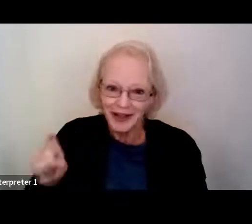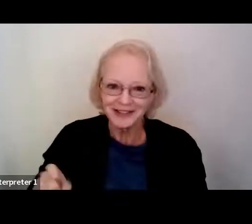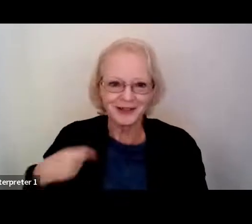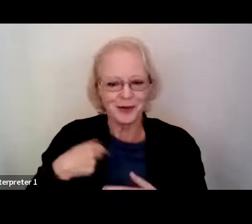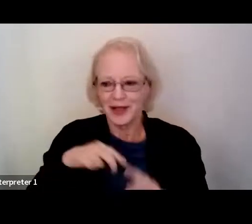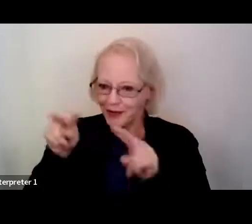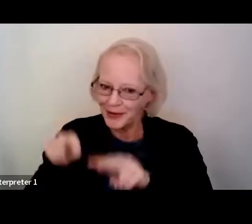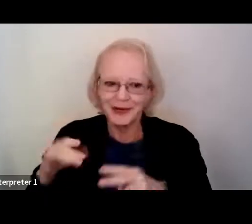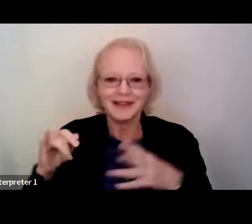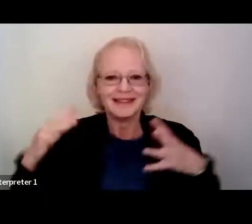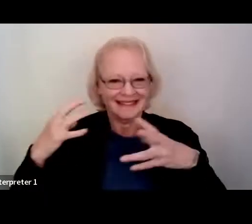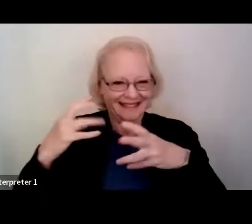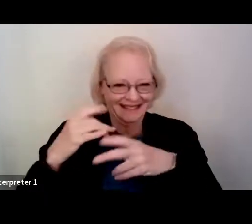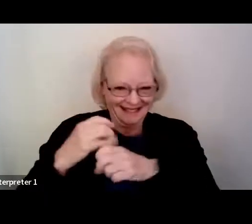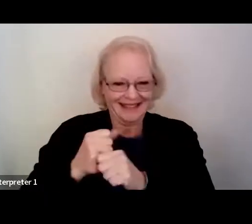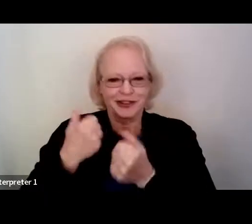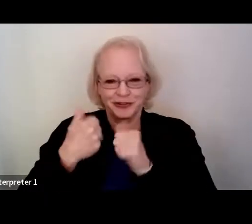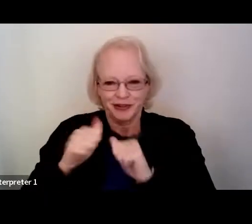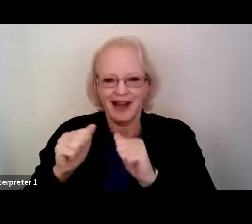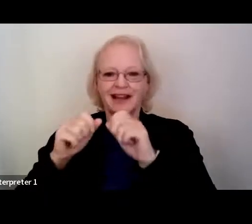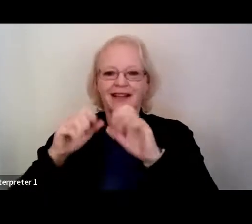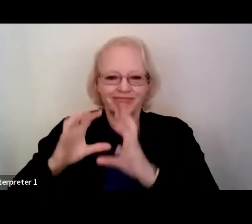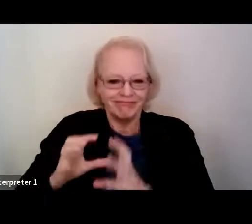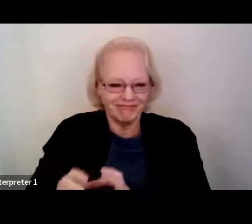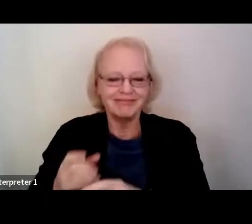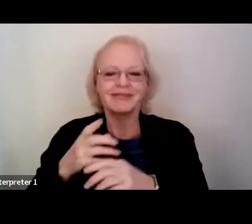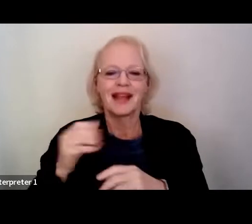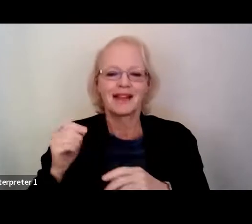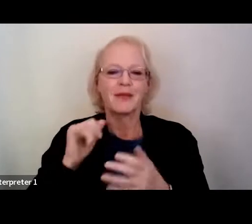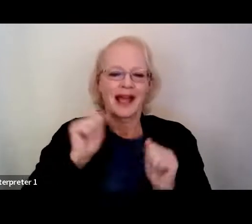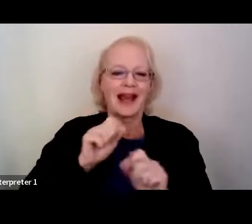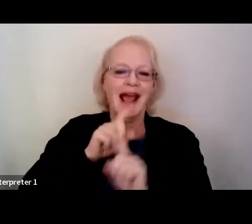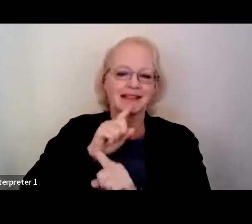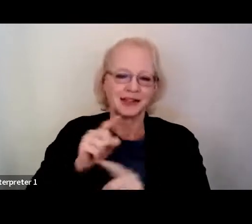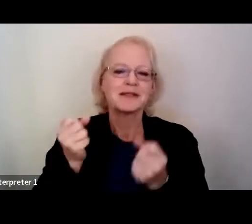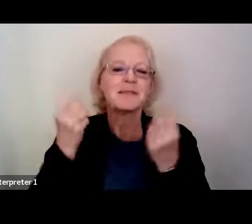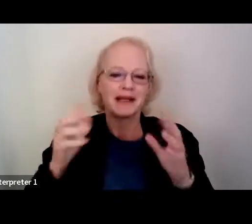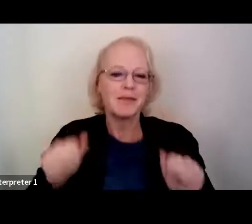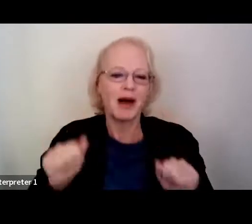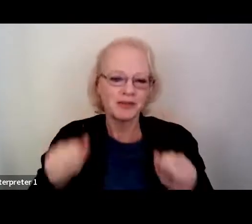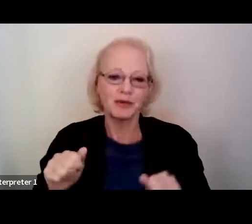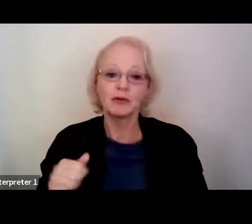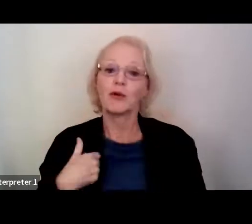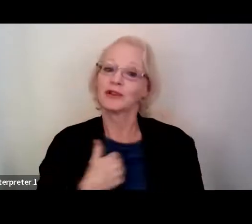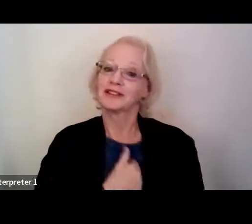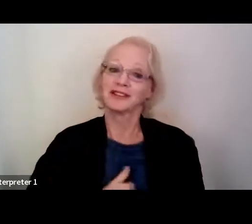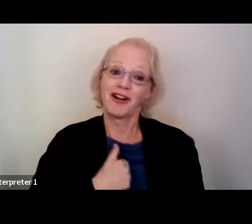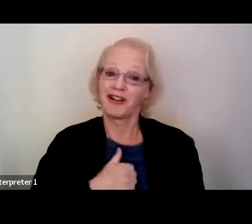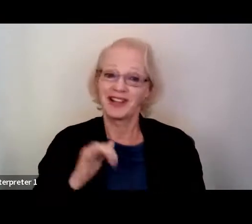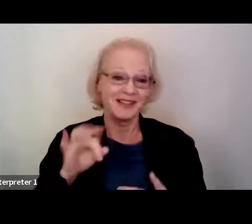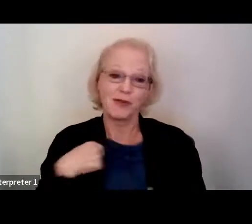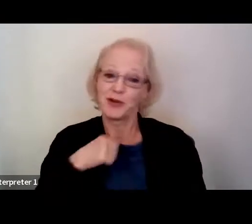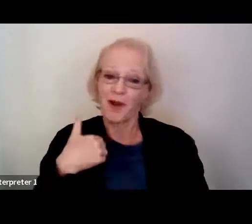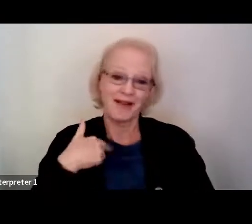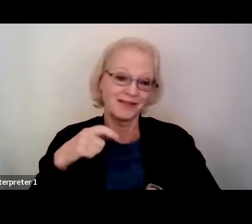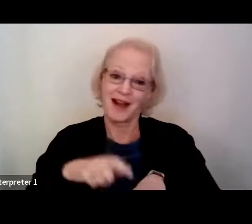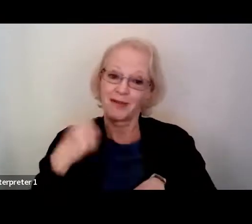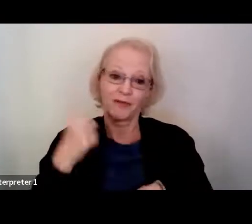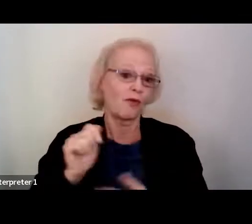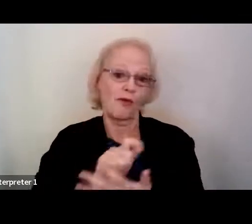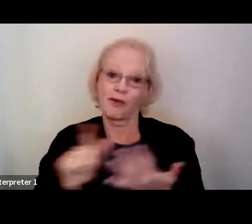them so that the panelists can address as many as possible. But we do apologize in advance if there isn't time to get to yours.